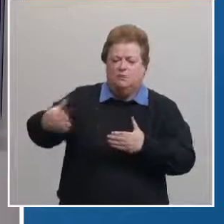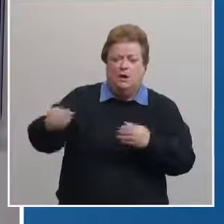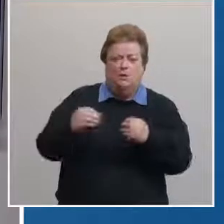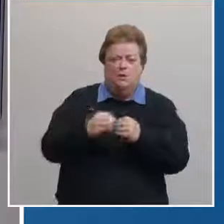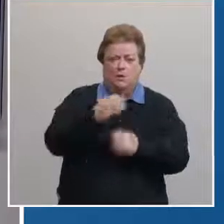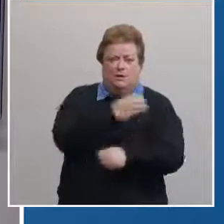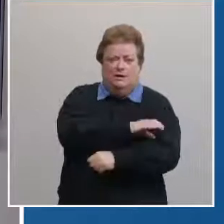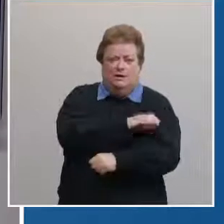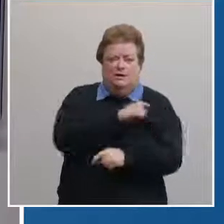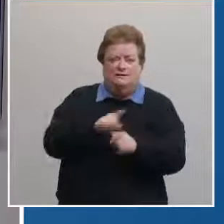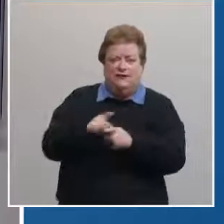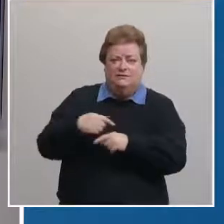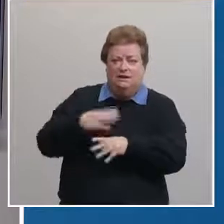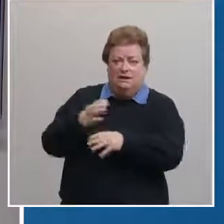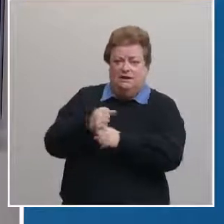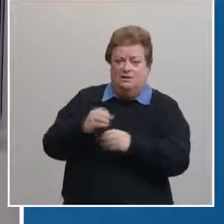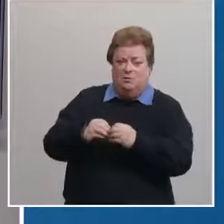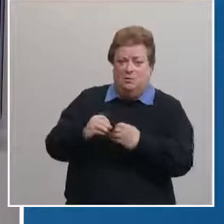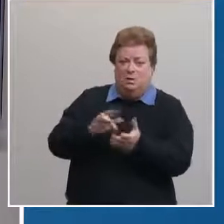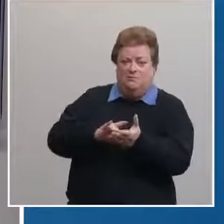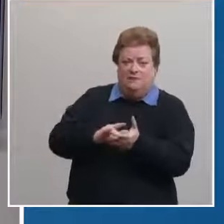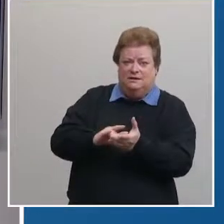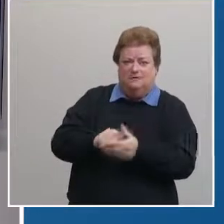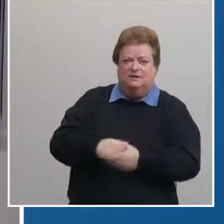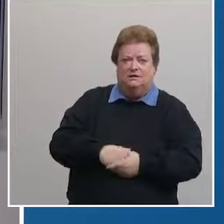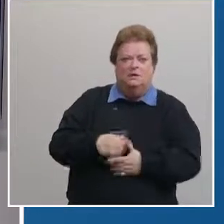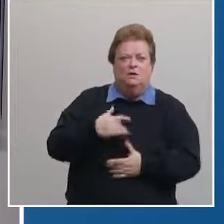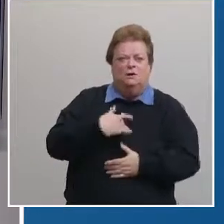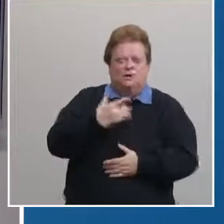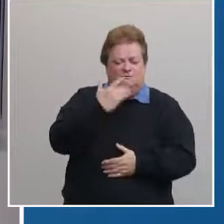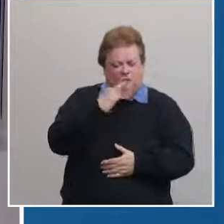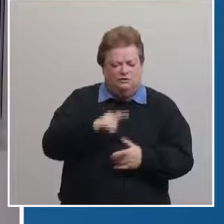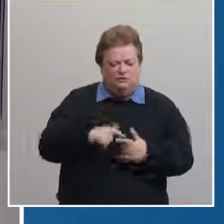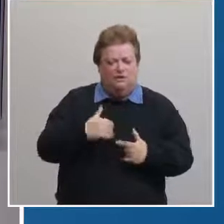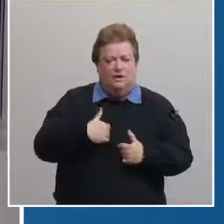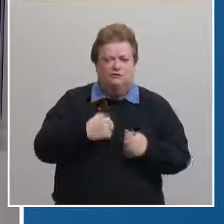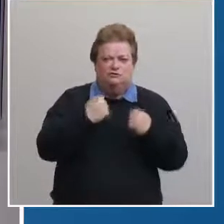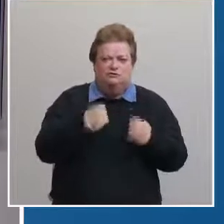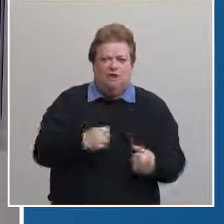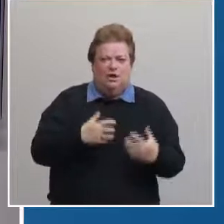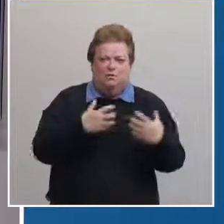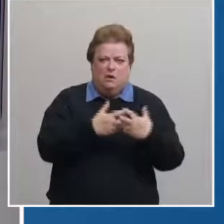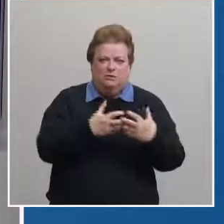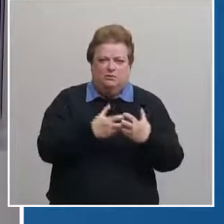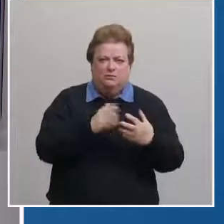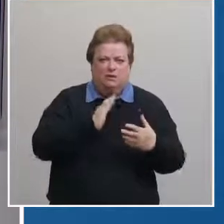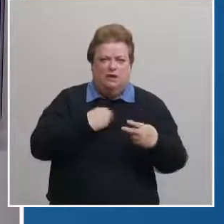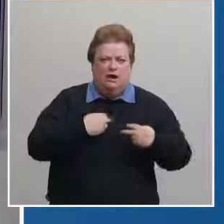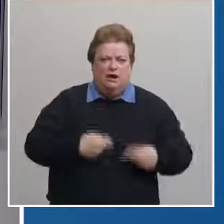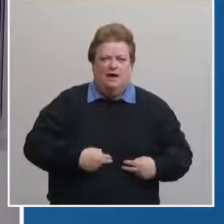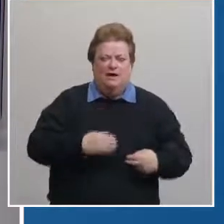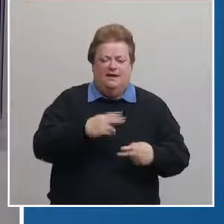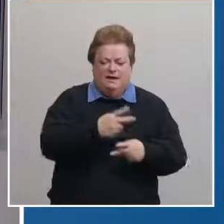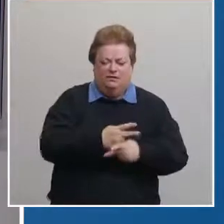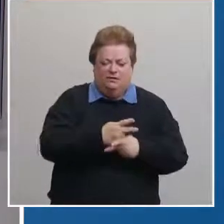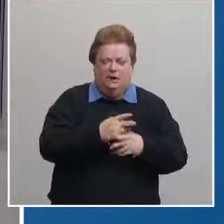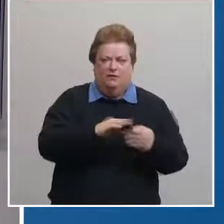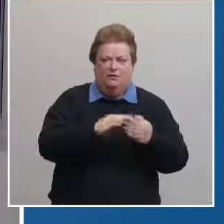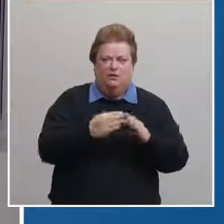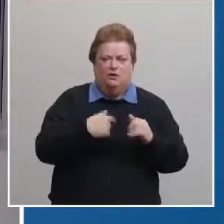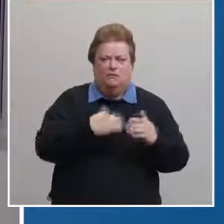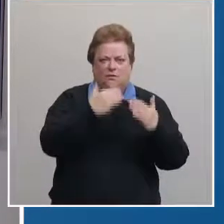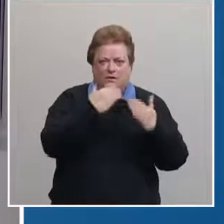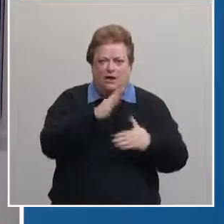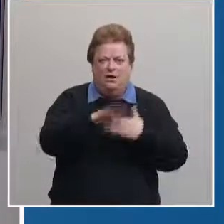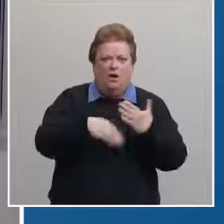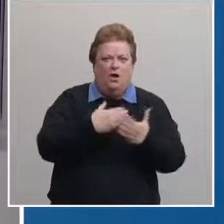vaccine we are fortunate to have a strong partnership with our health care community and I want to thank all the health care professionals